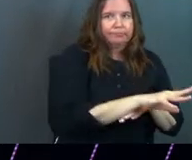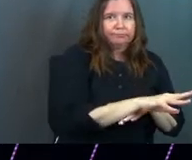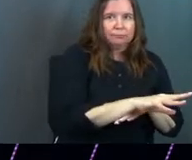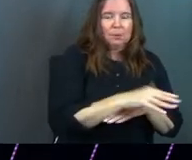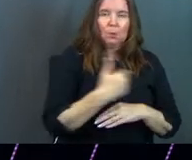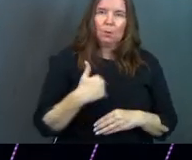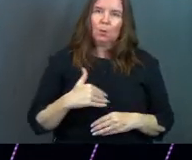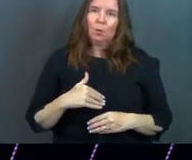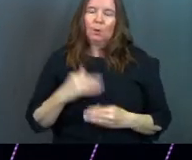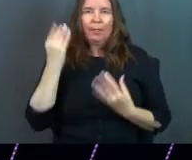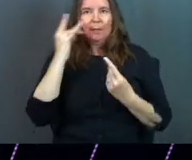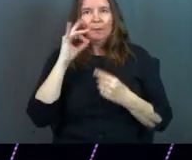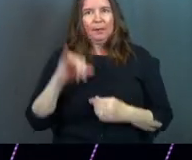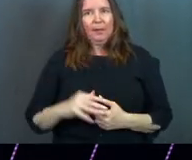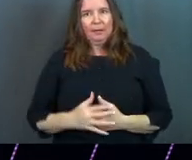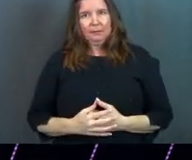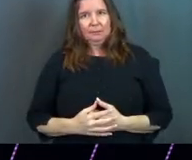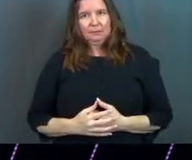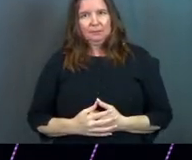I'll just chew on that.